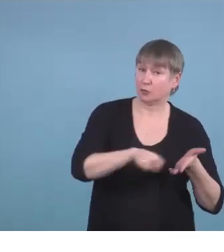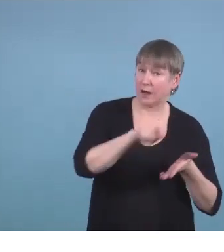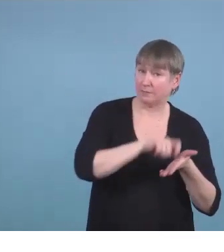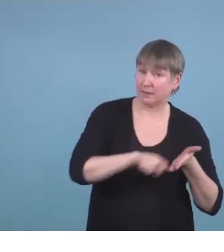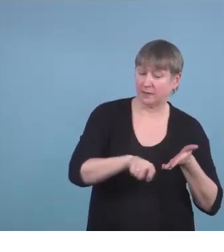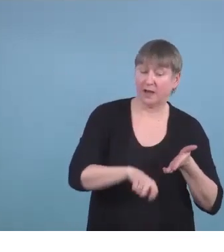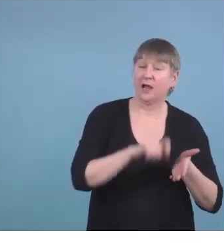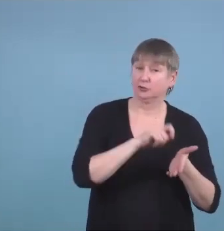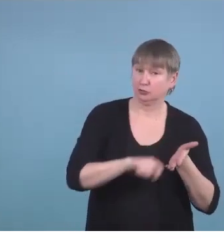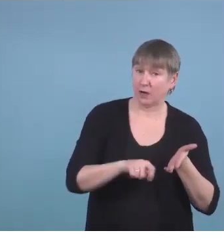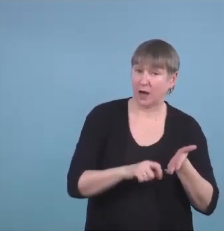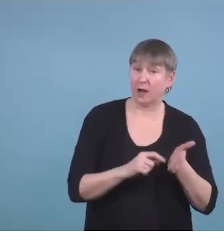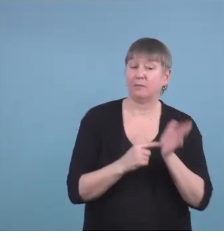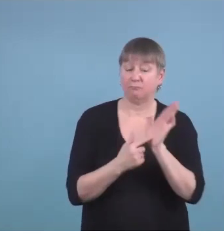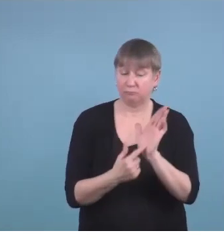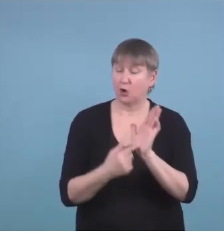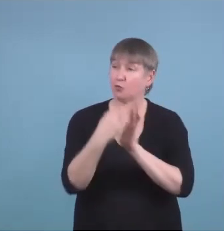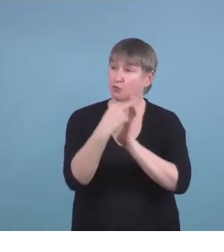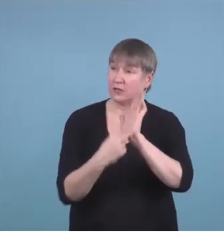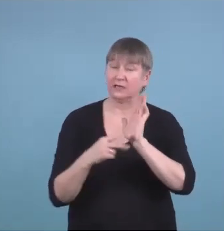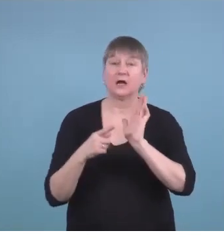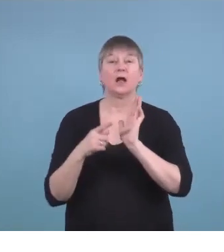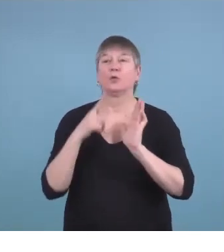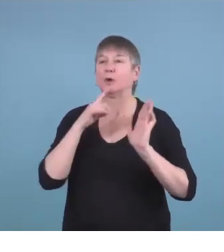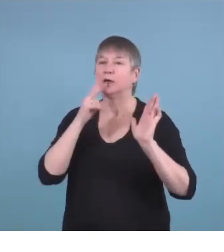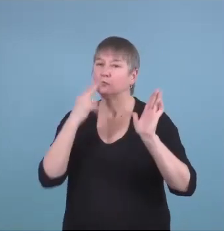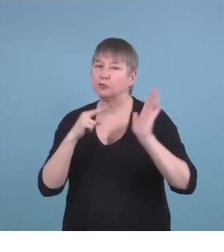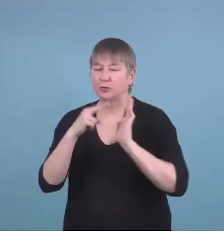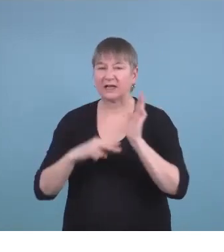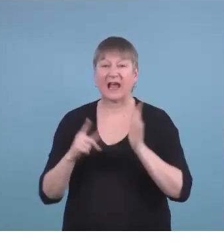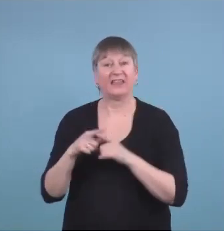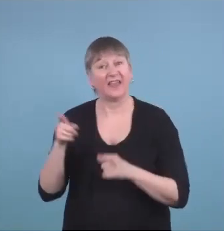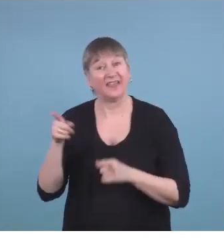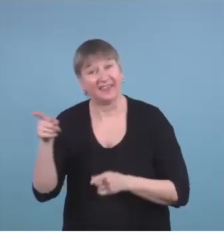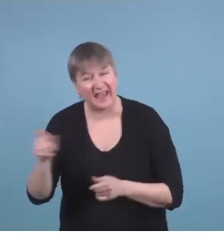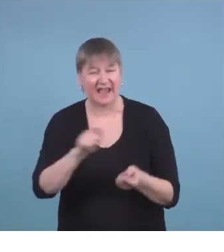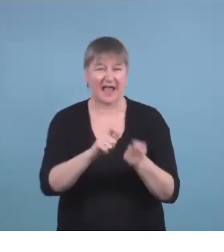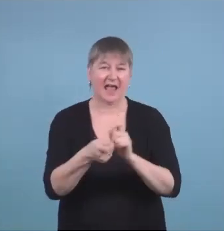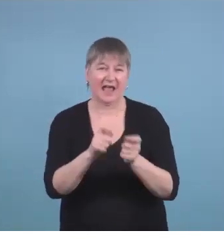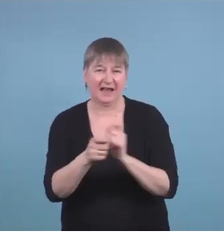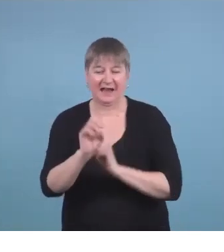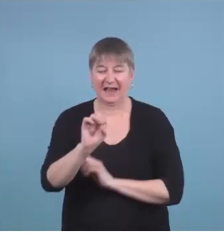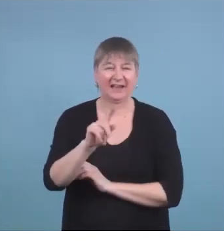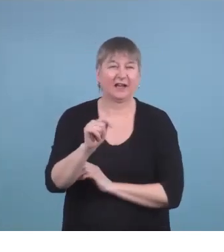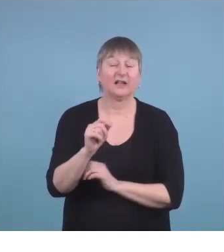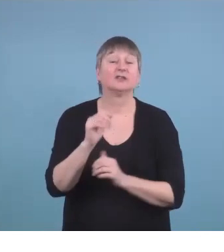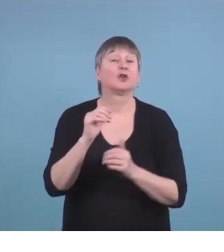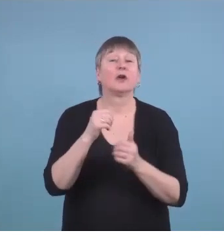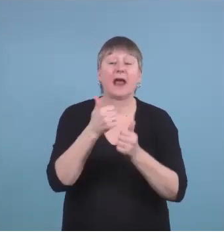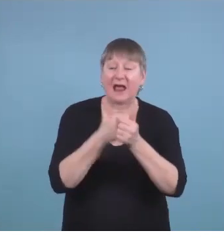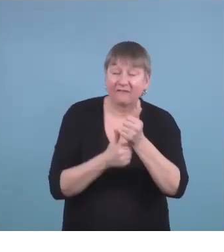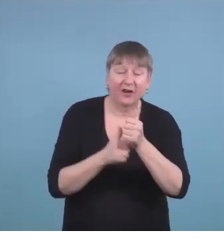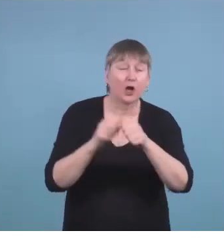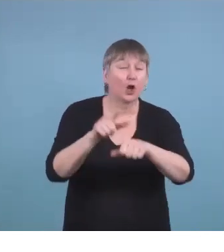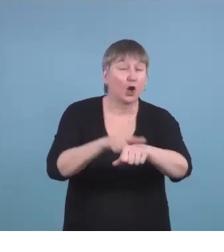and then them edit it. every single long answer question short answer